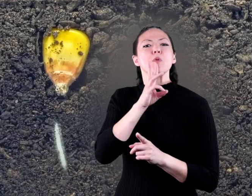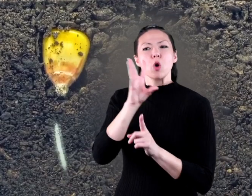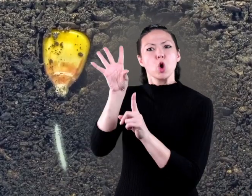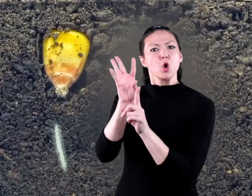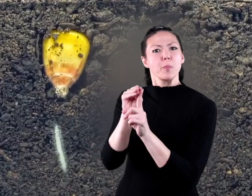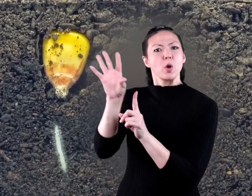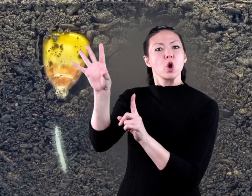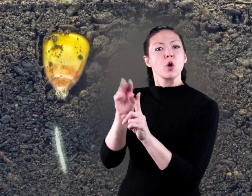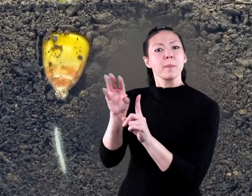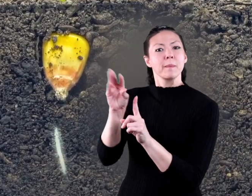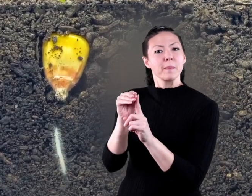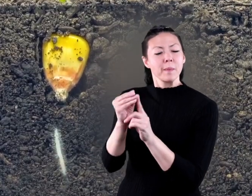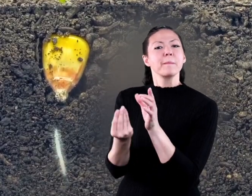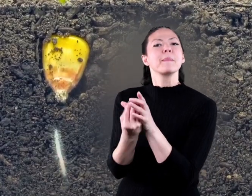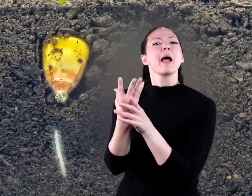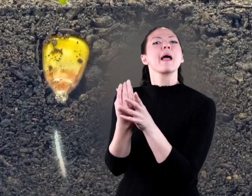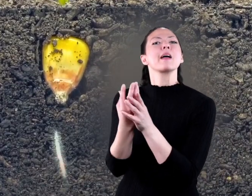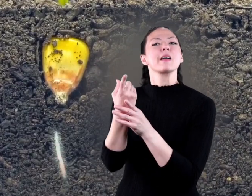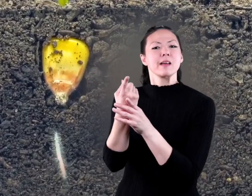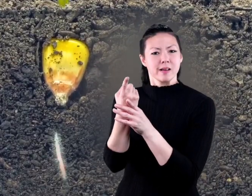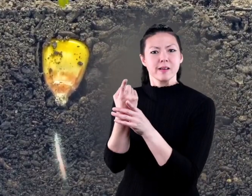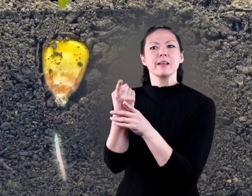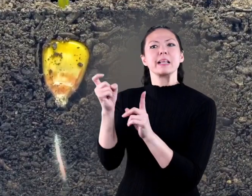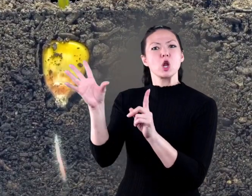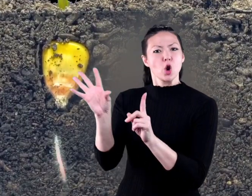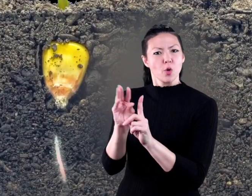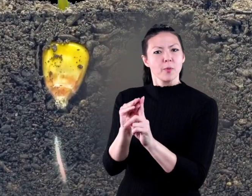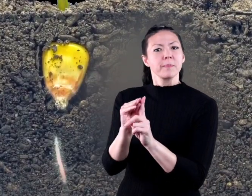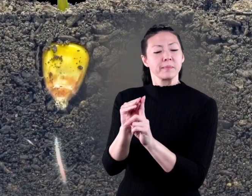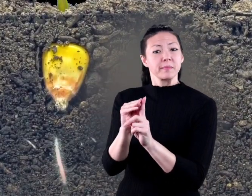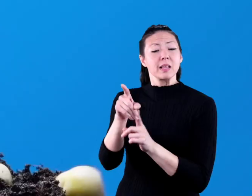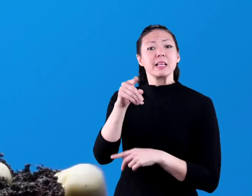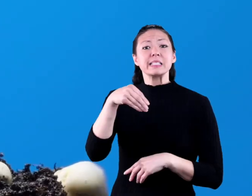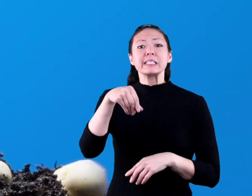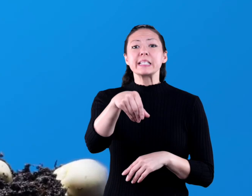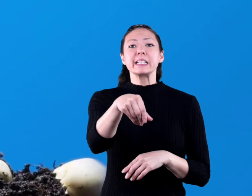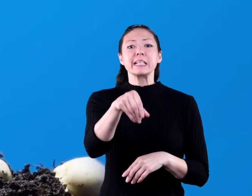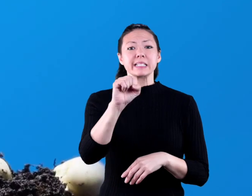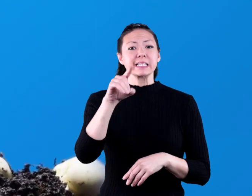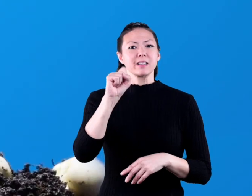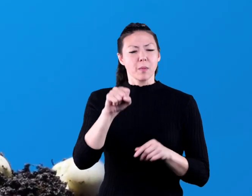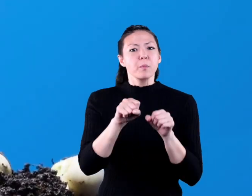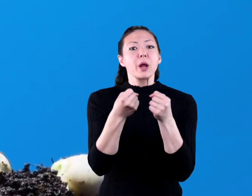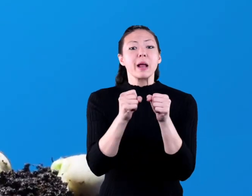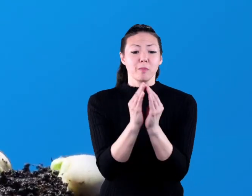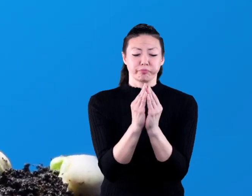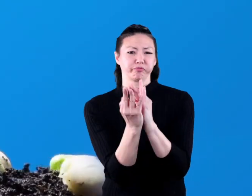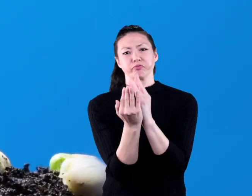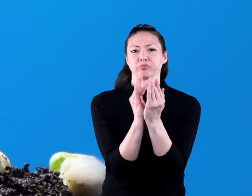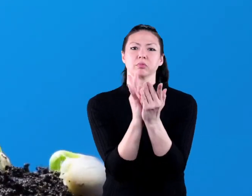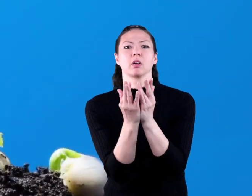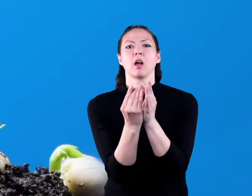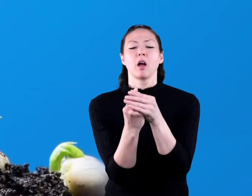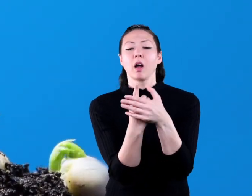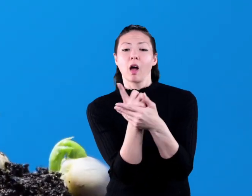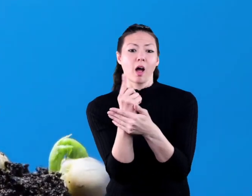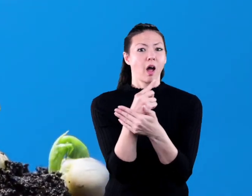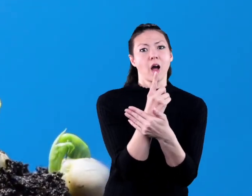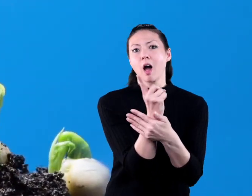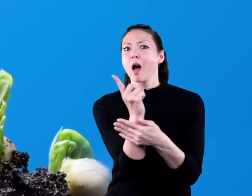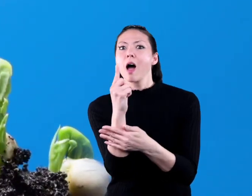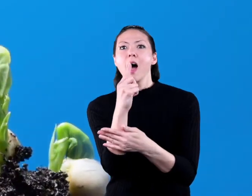drink in the nutrients and the water that the plant will need to continue to thrive. When the seed breaks open and a plant emerges,